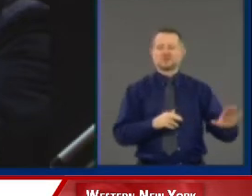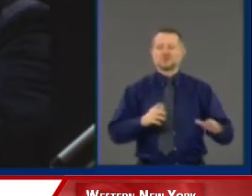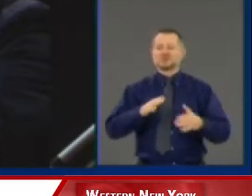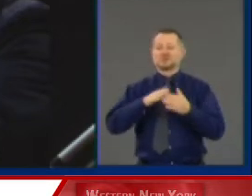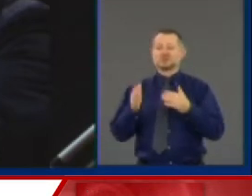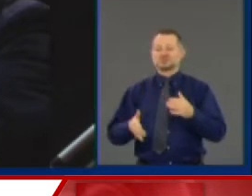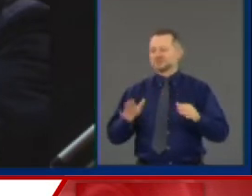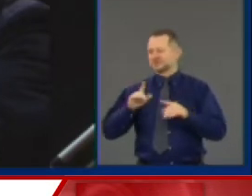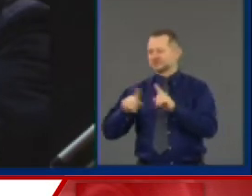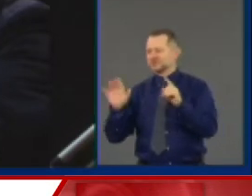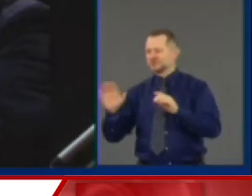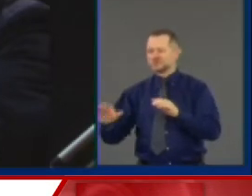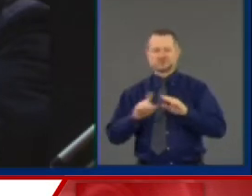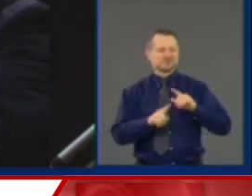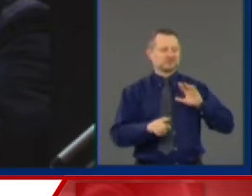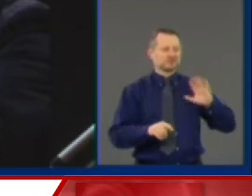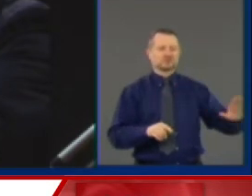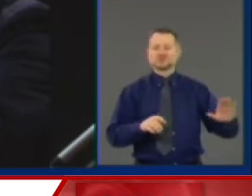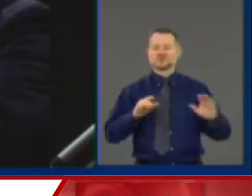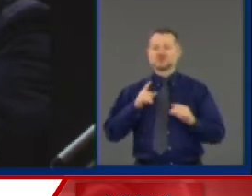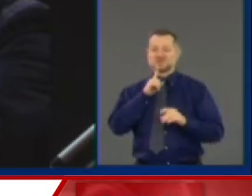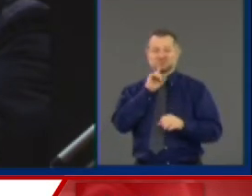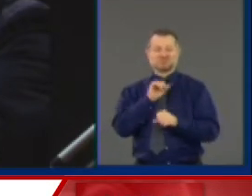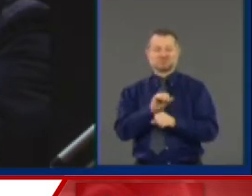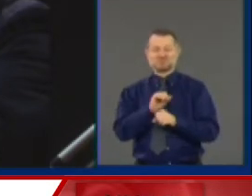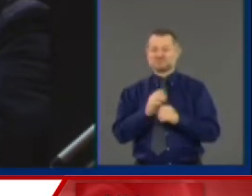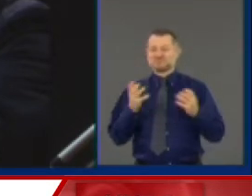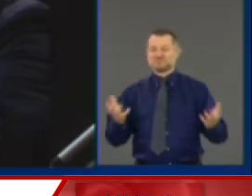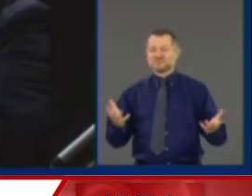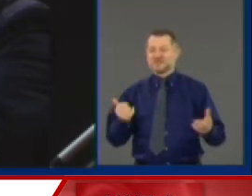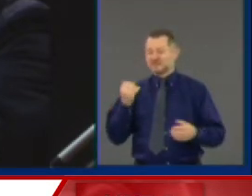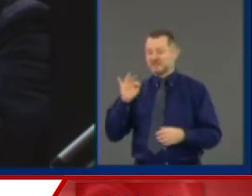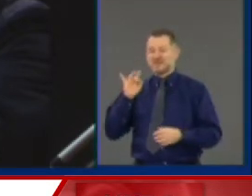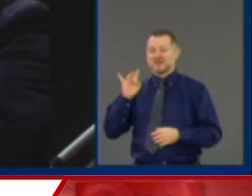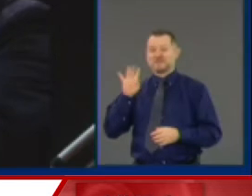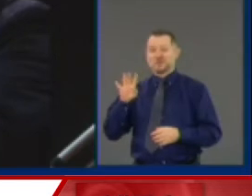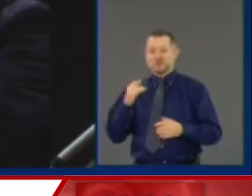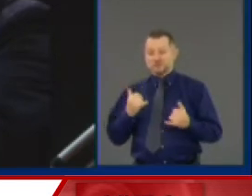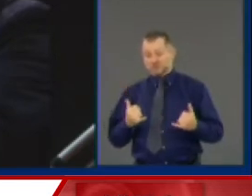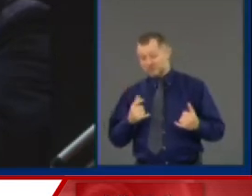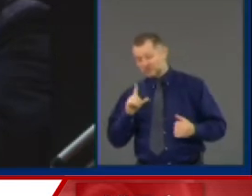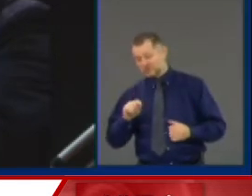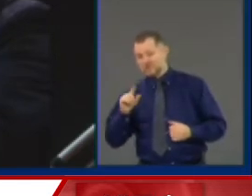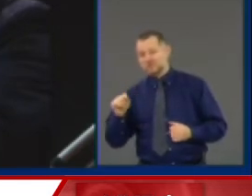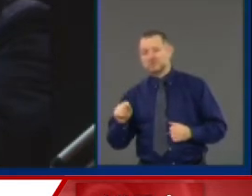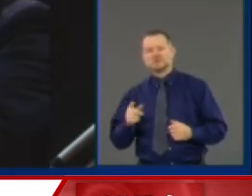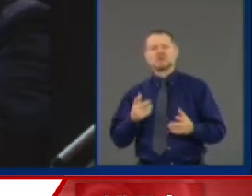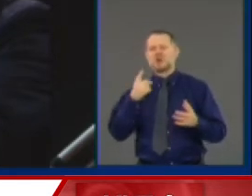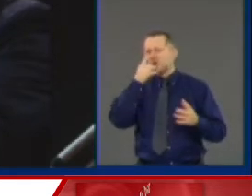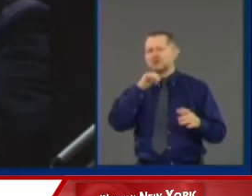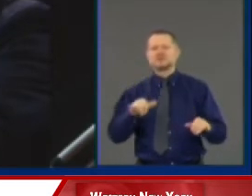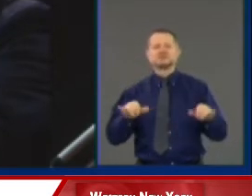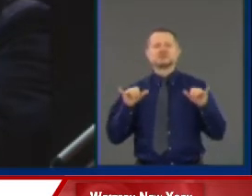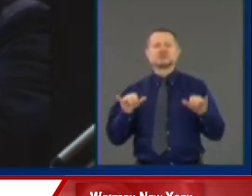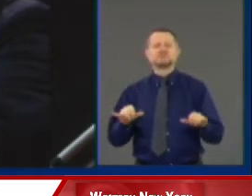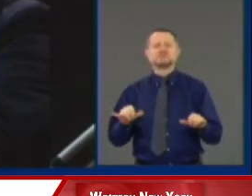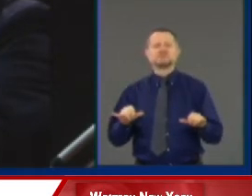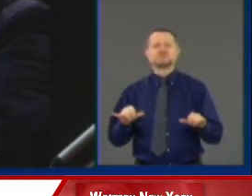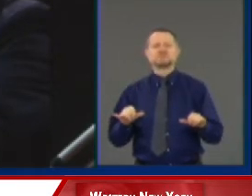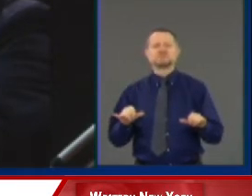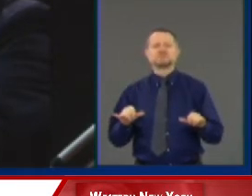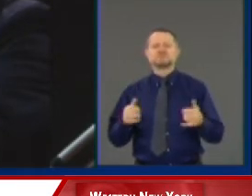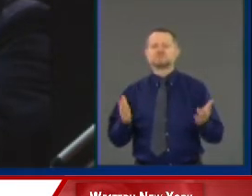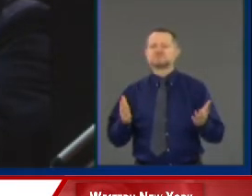And it's true. And was true then. It's true now. Look at our prisons and tell me there's not